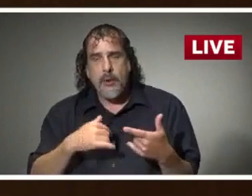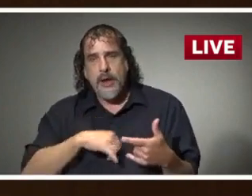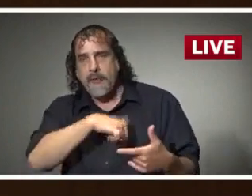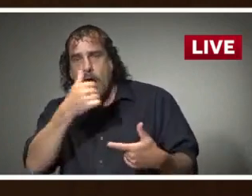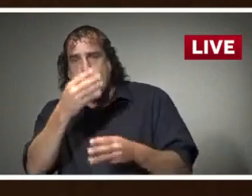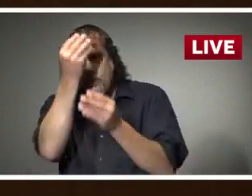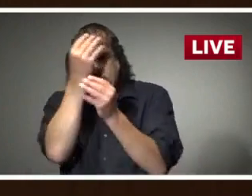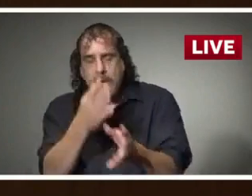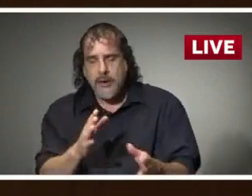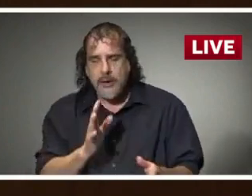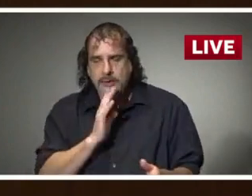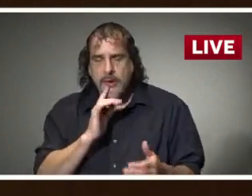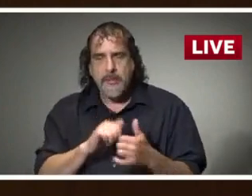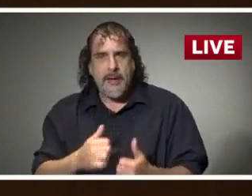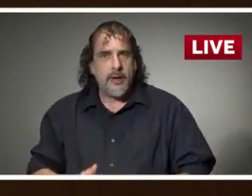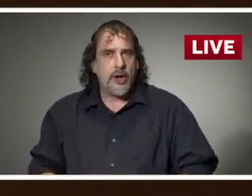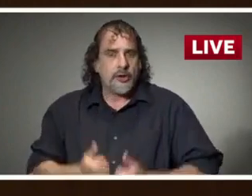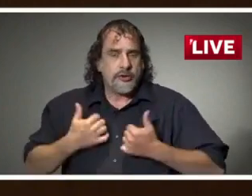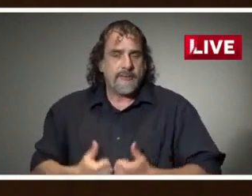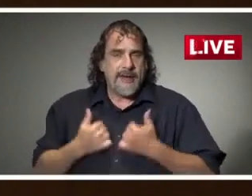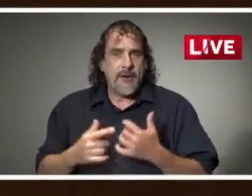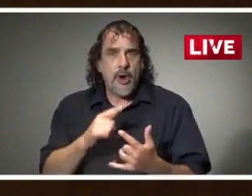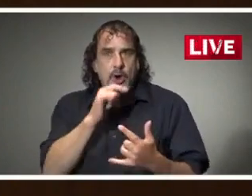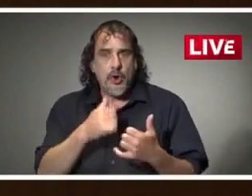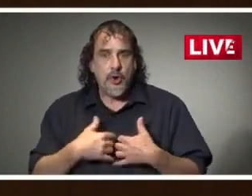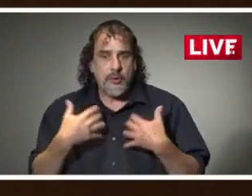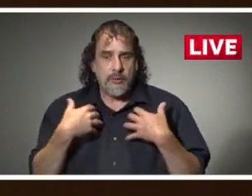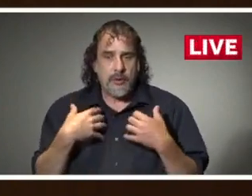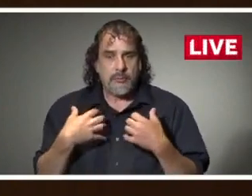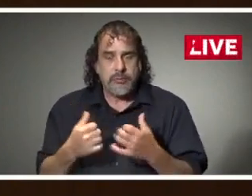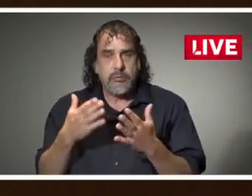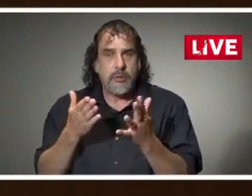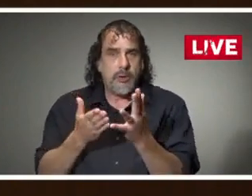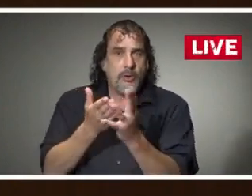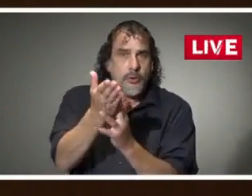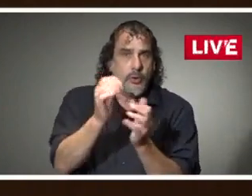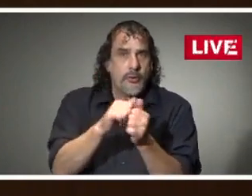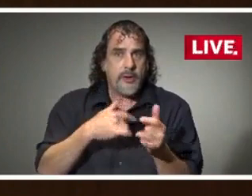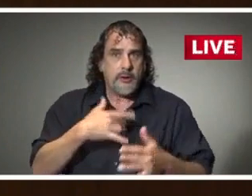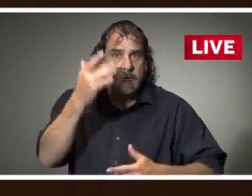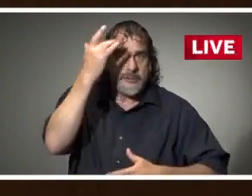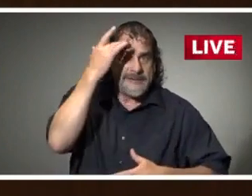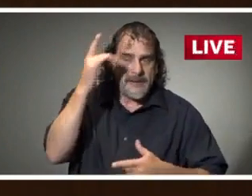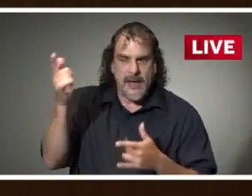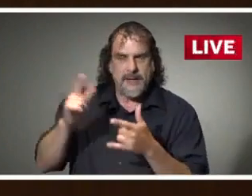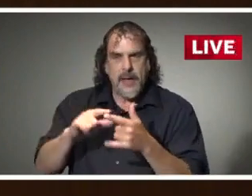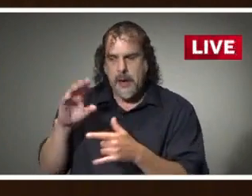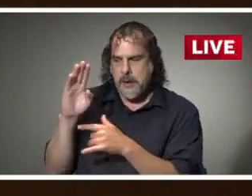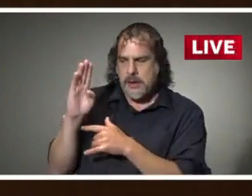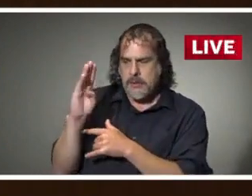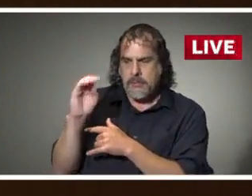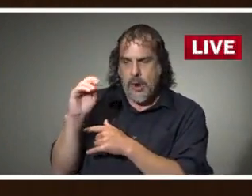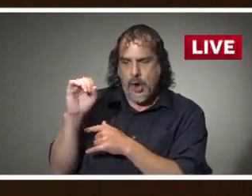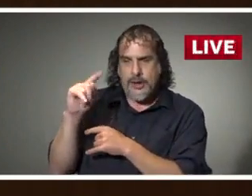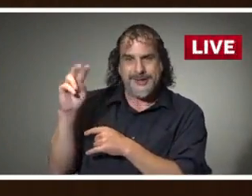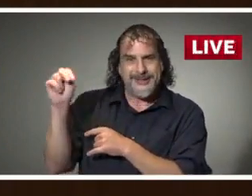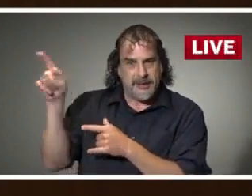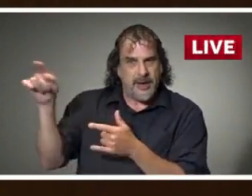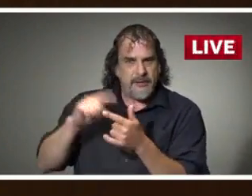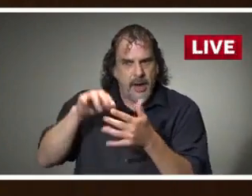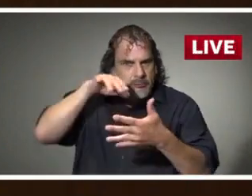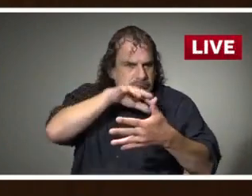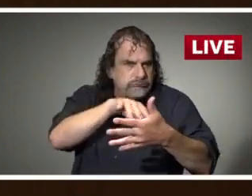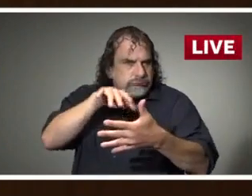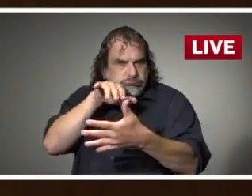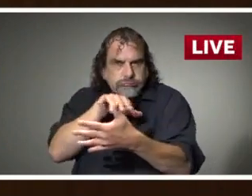survivorship rate of people hospitalized with coronavirus and a new study from Boston that's under review. You know, it looks like that the